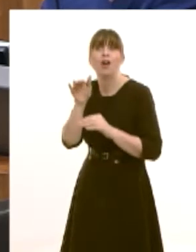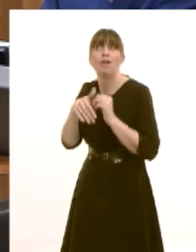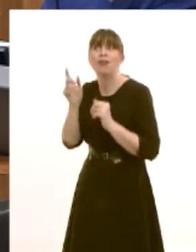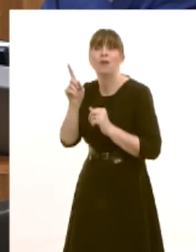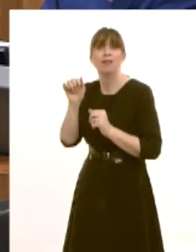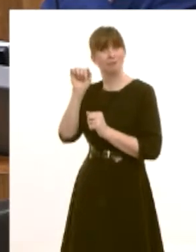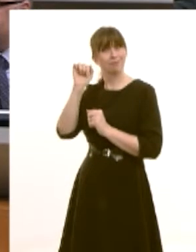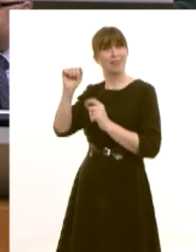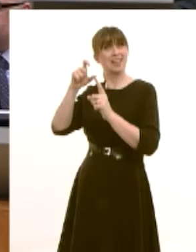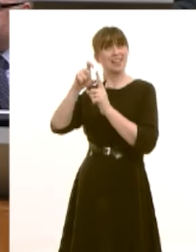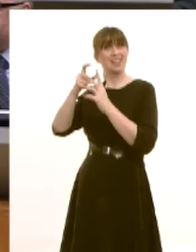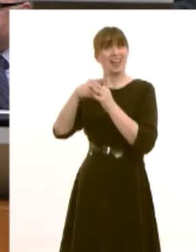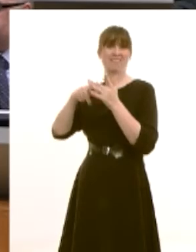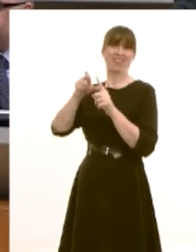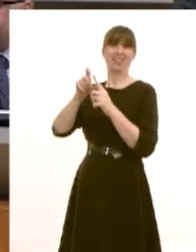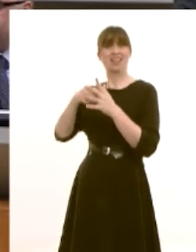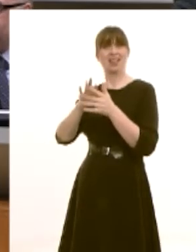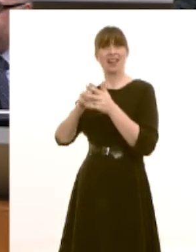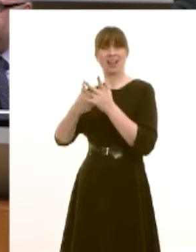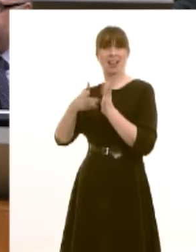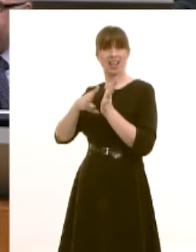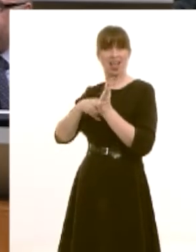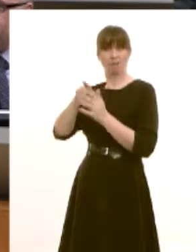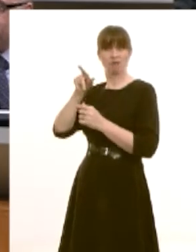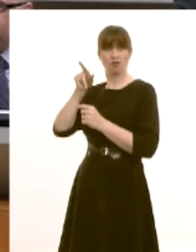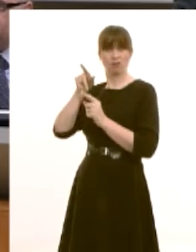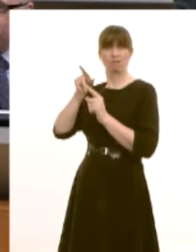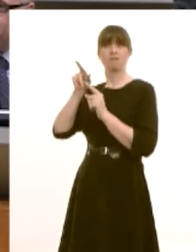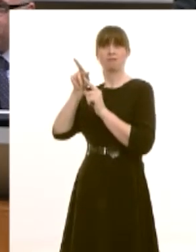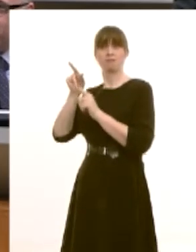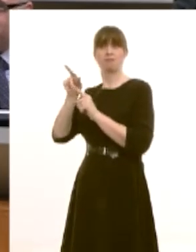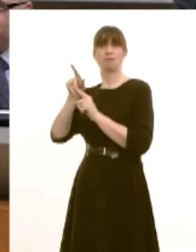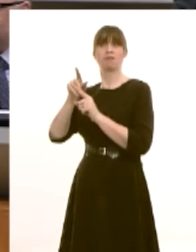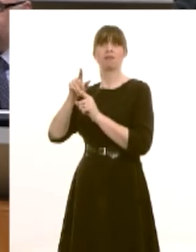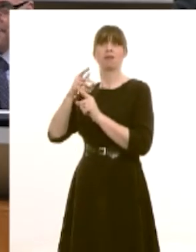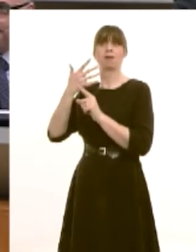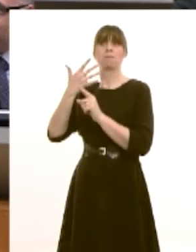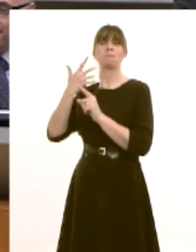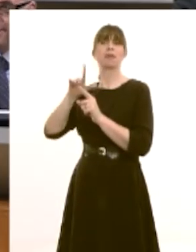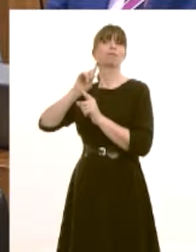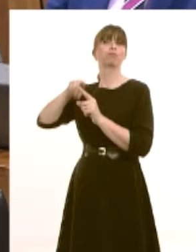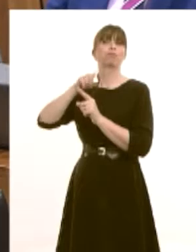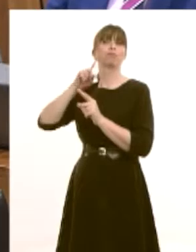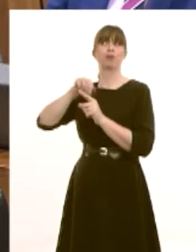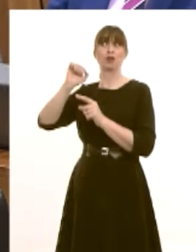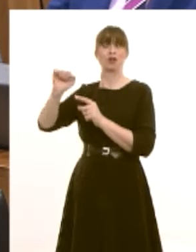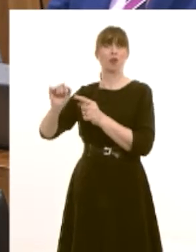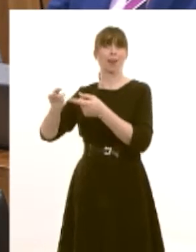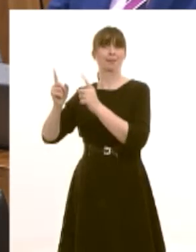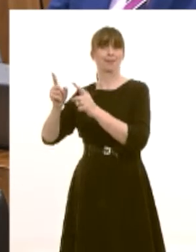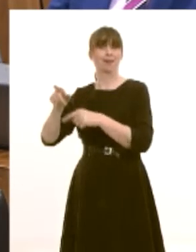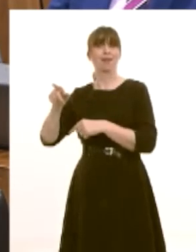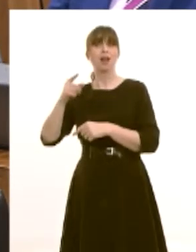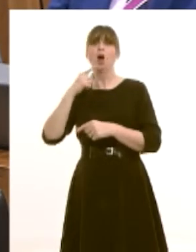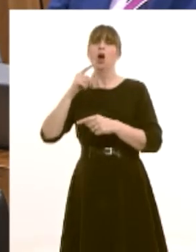amongst his many troubles on saturday including being ignored by david cameron said that he would only protect one